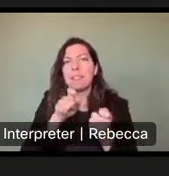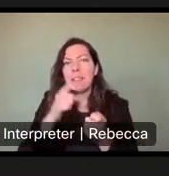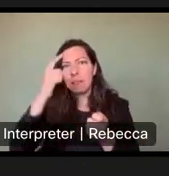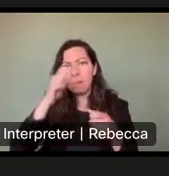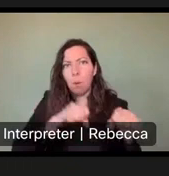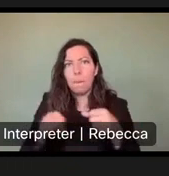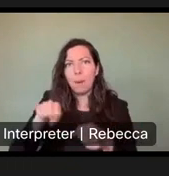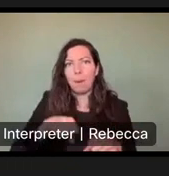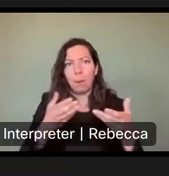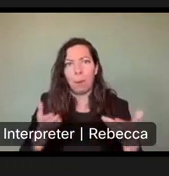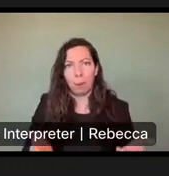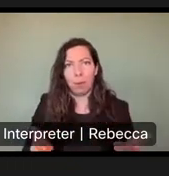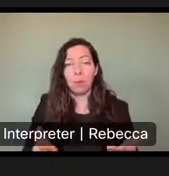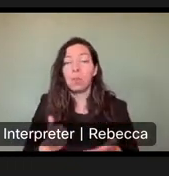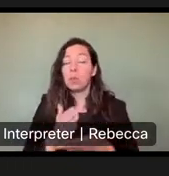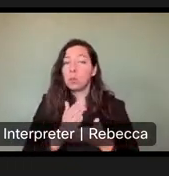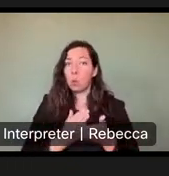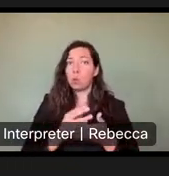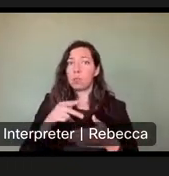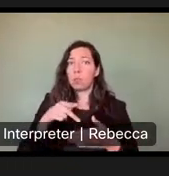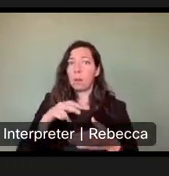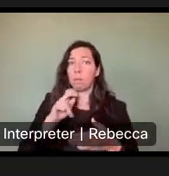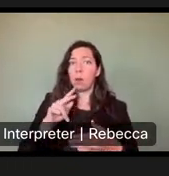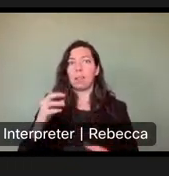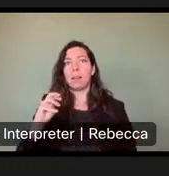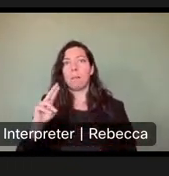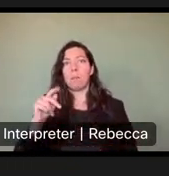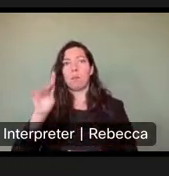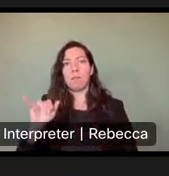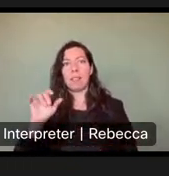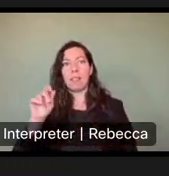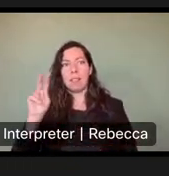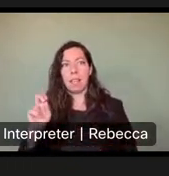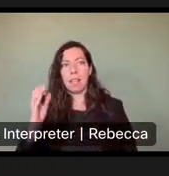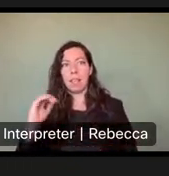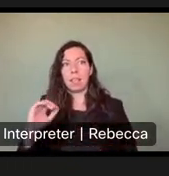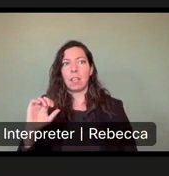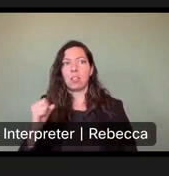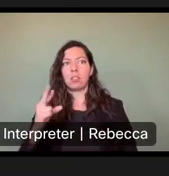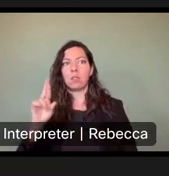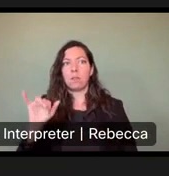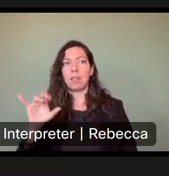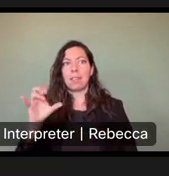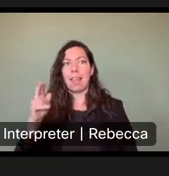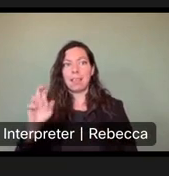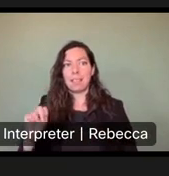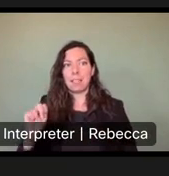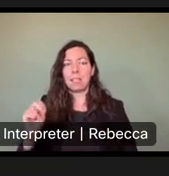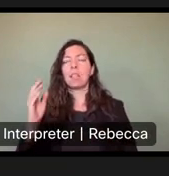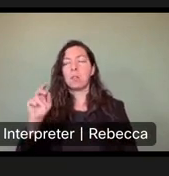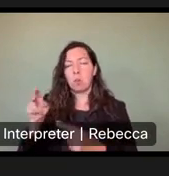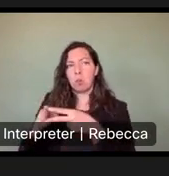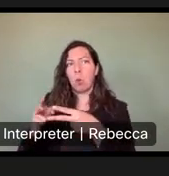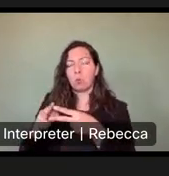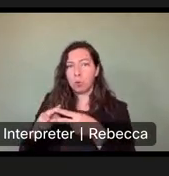we have at certain parks like Morphe Lake state park, as well as sugary Canyon state park, uh, began implementing